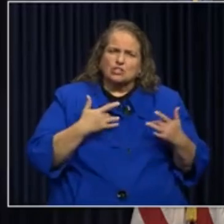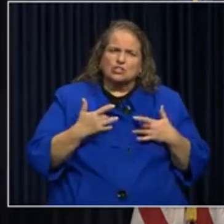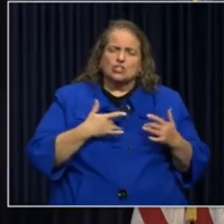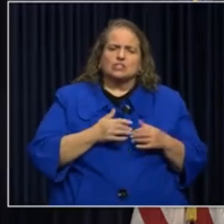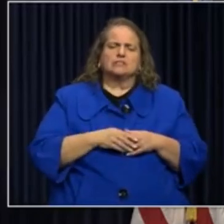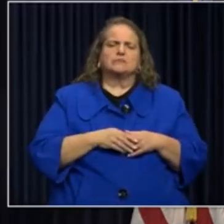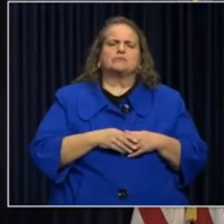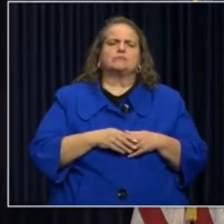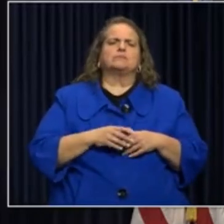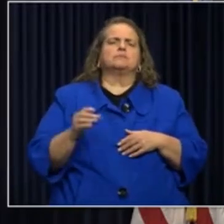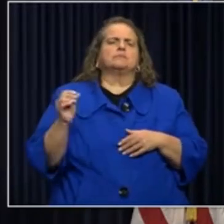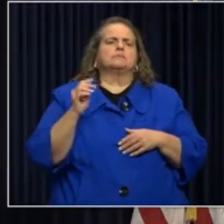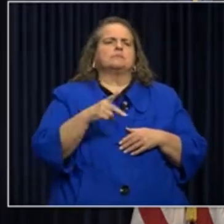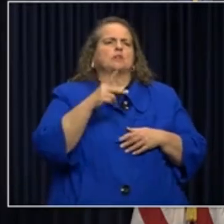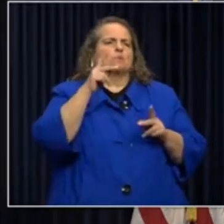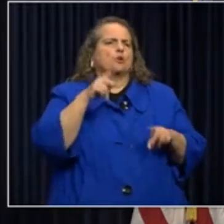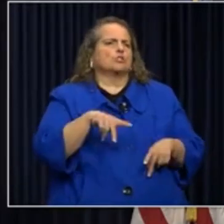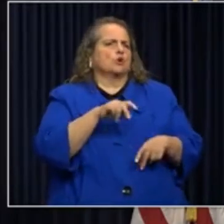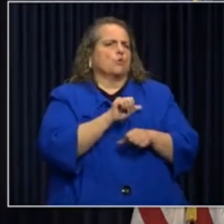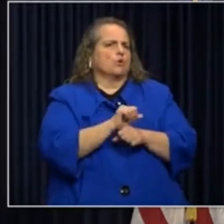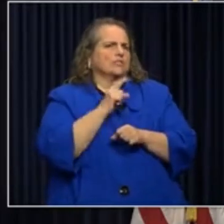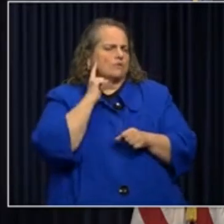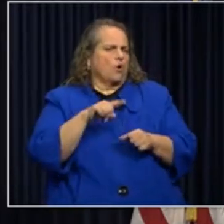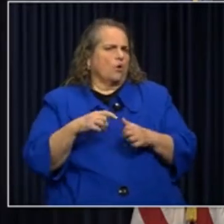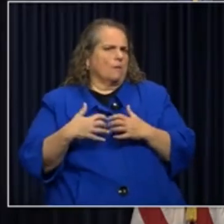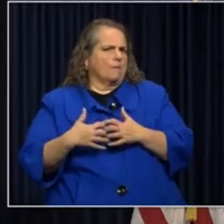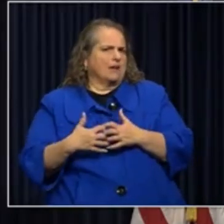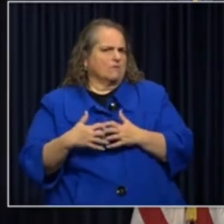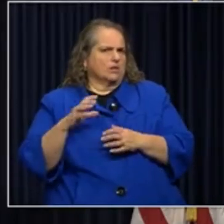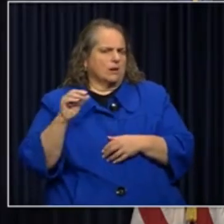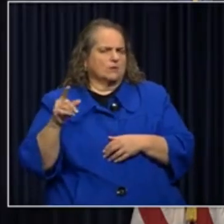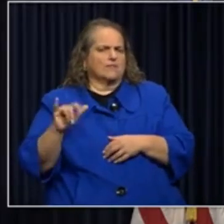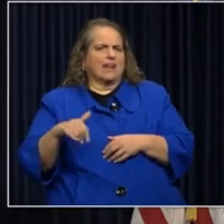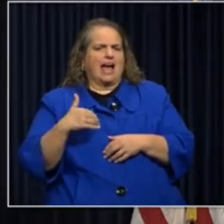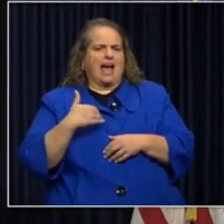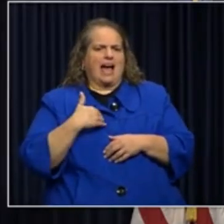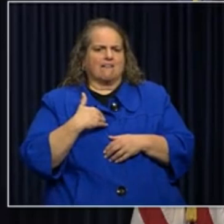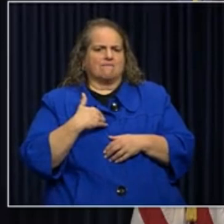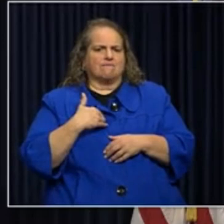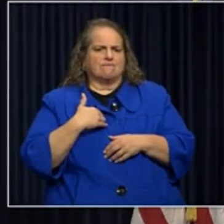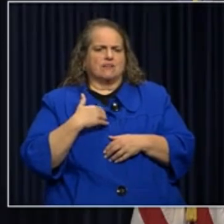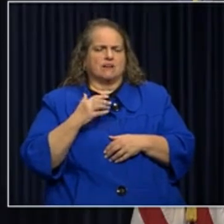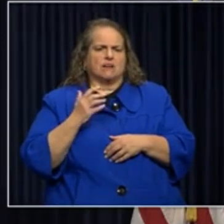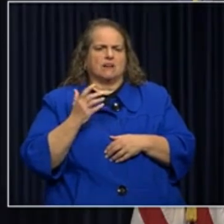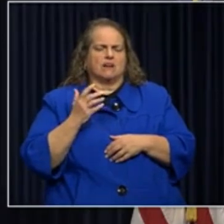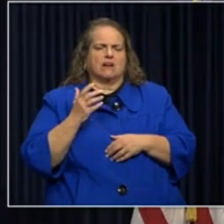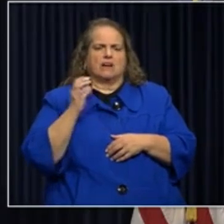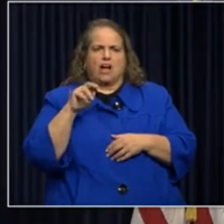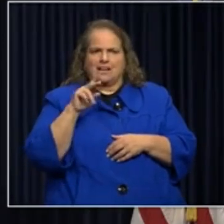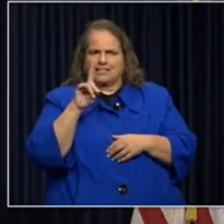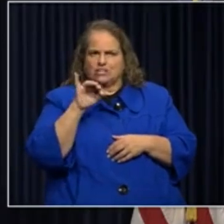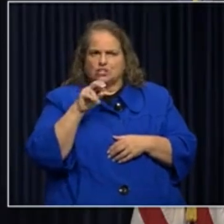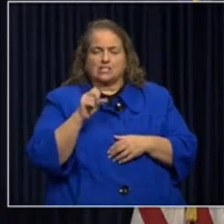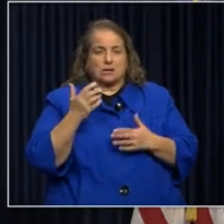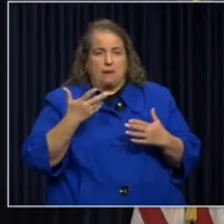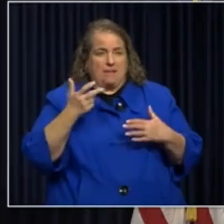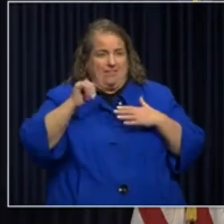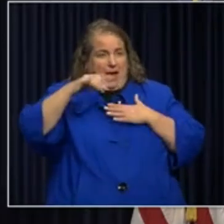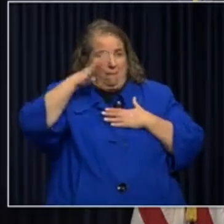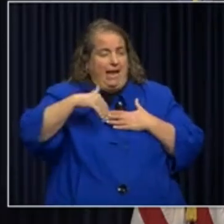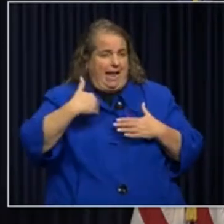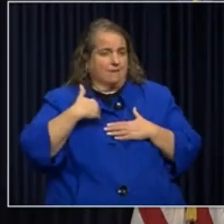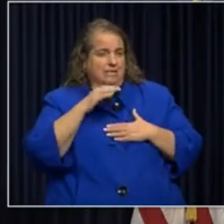about someone who works for a manufacturer who has some of the conditions that would make you most vulnerable. I think this one is COPD, which is heart.